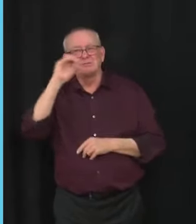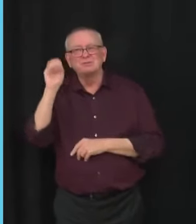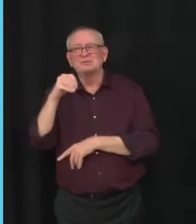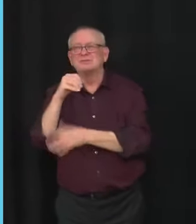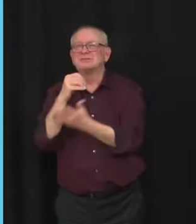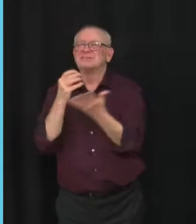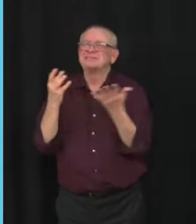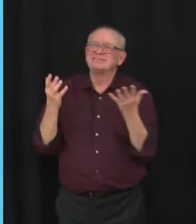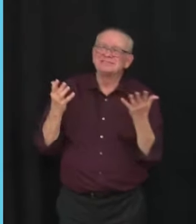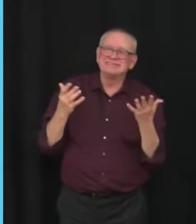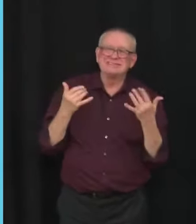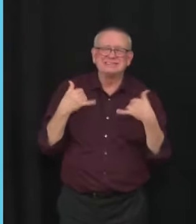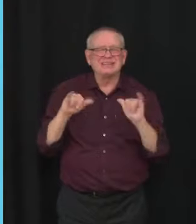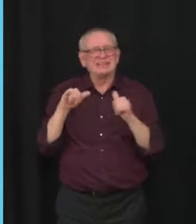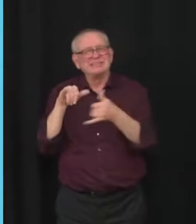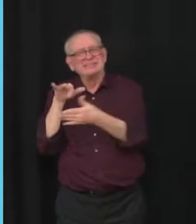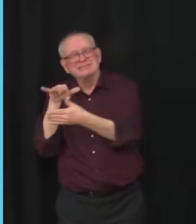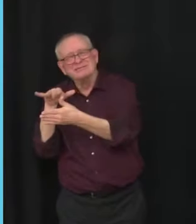to comment further on that? Thanks.